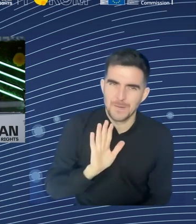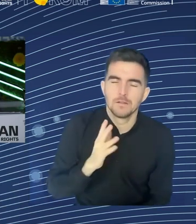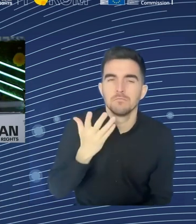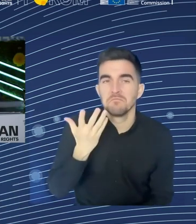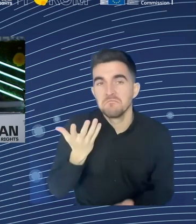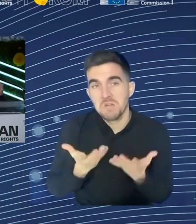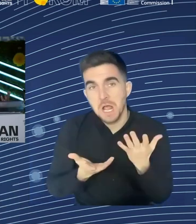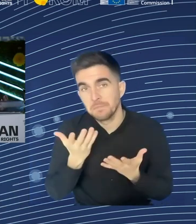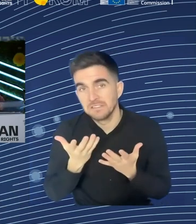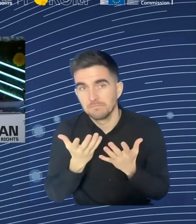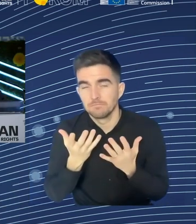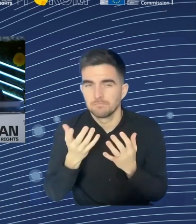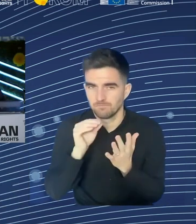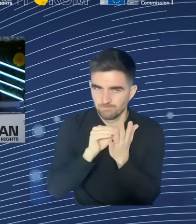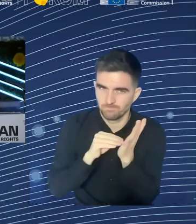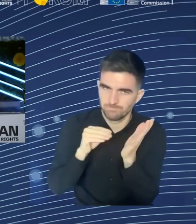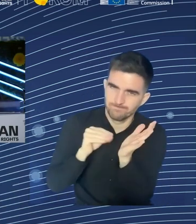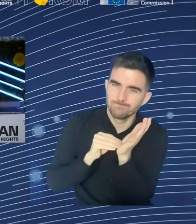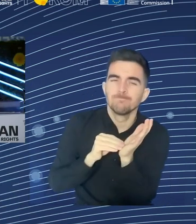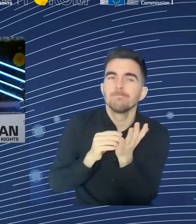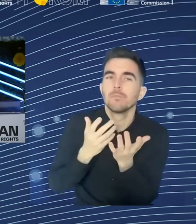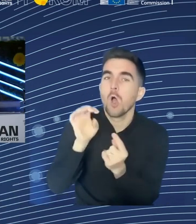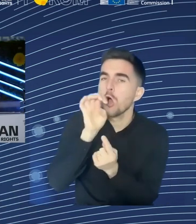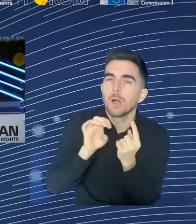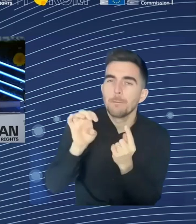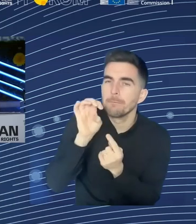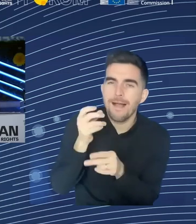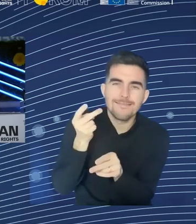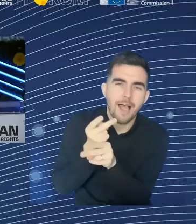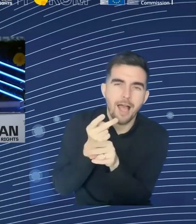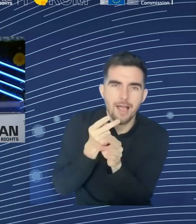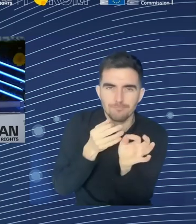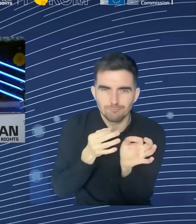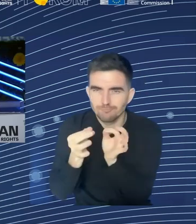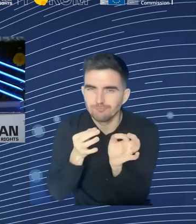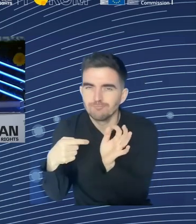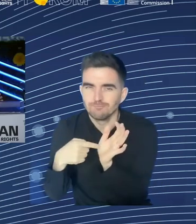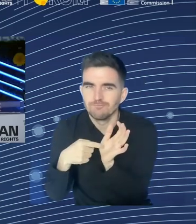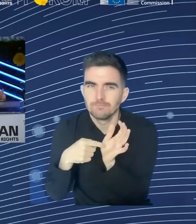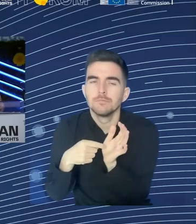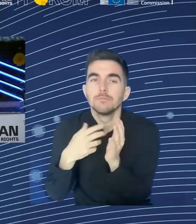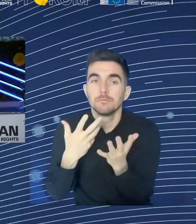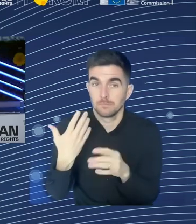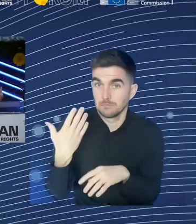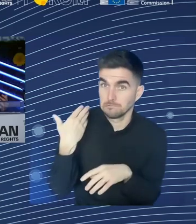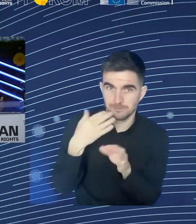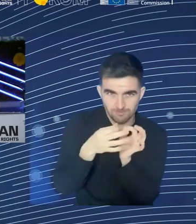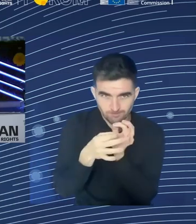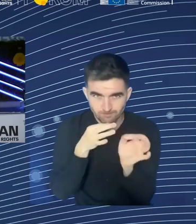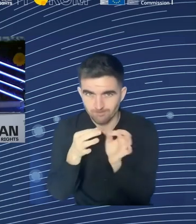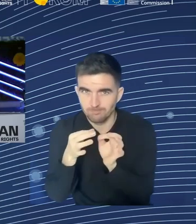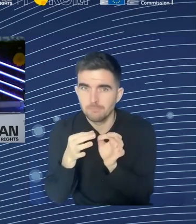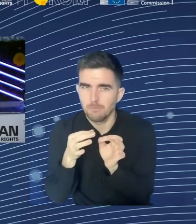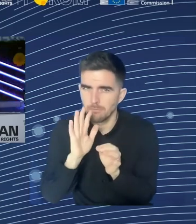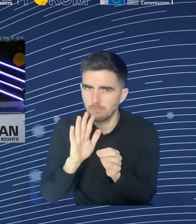so much on the driver side, but I want to mention on the solution side, that apart from addressing all the other issues that I